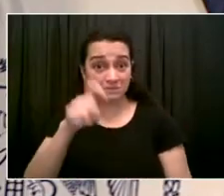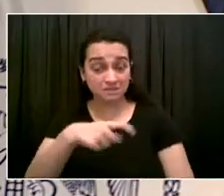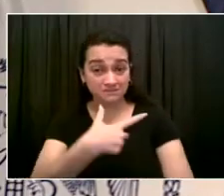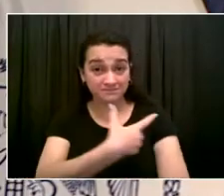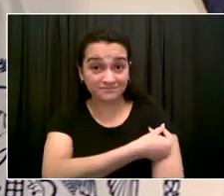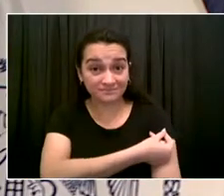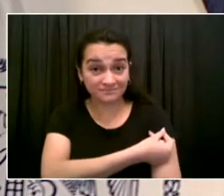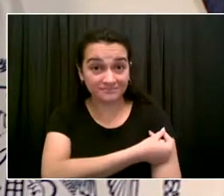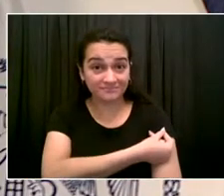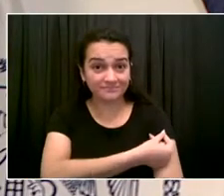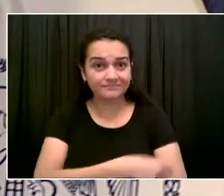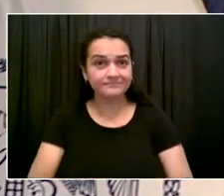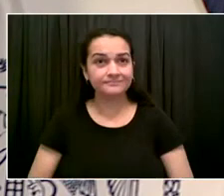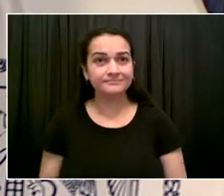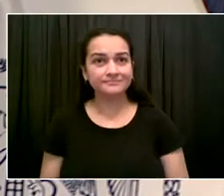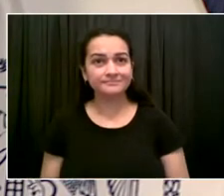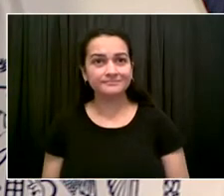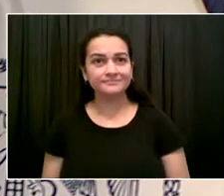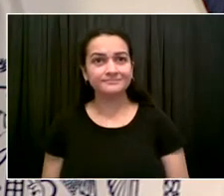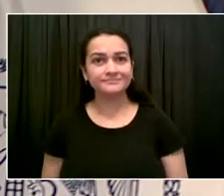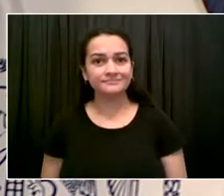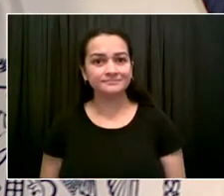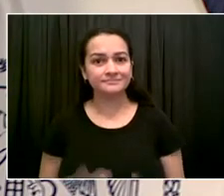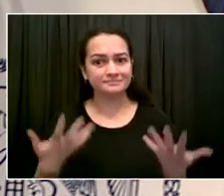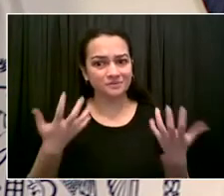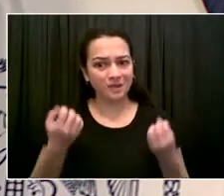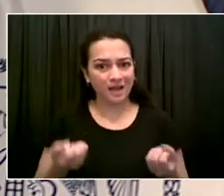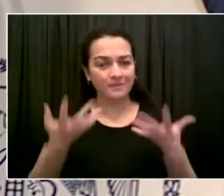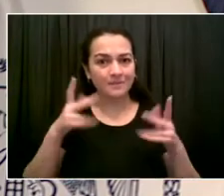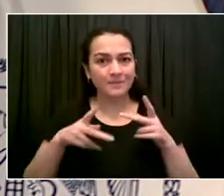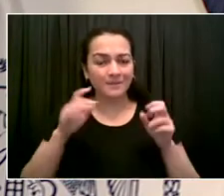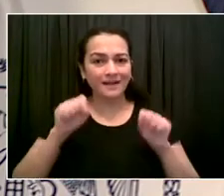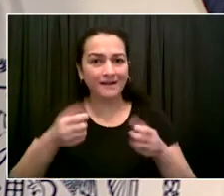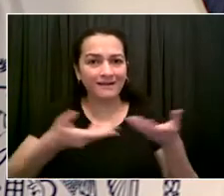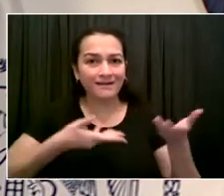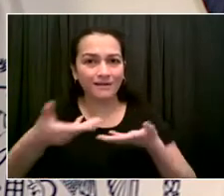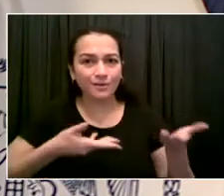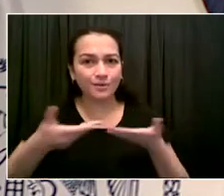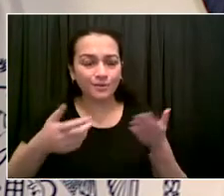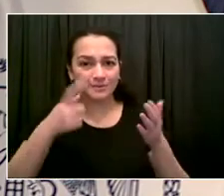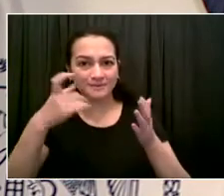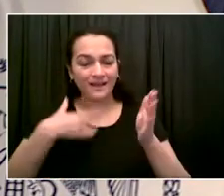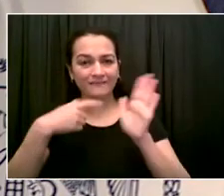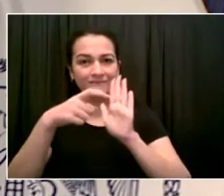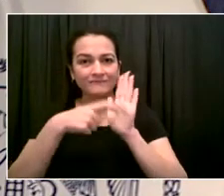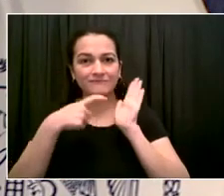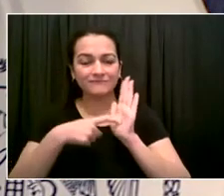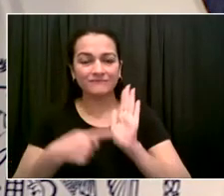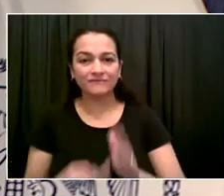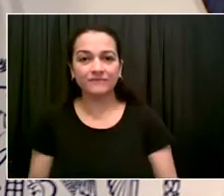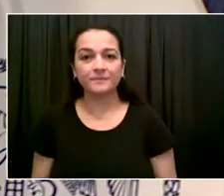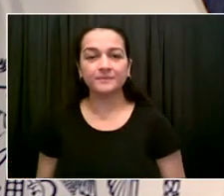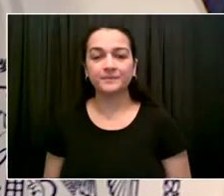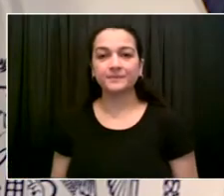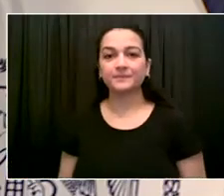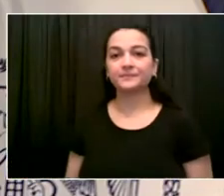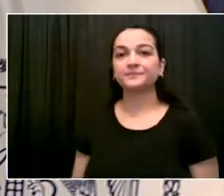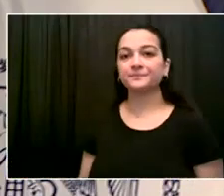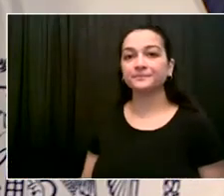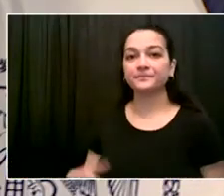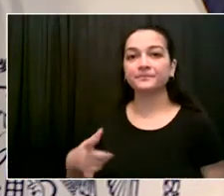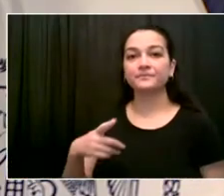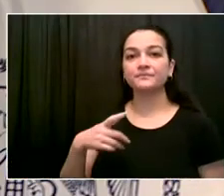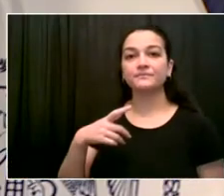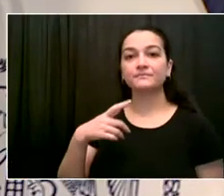city government is almost 400,000 people, and there's always turnover. So it's, you know, we'll get to the exact numbers, but before long,